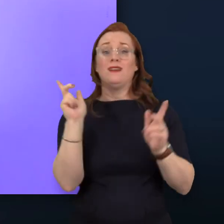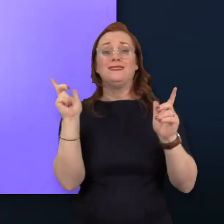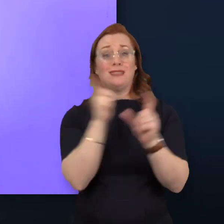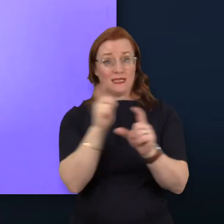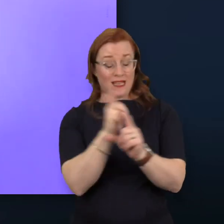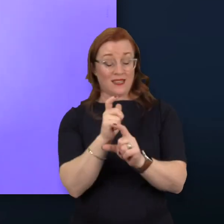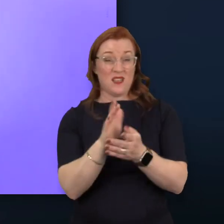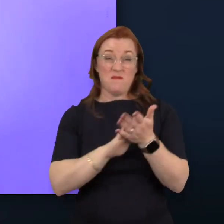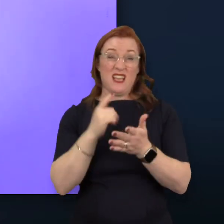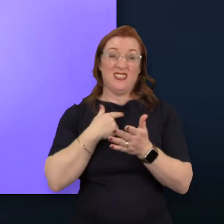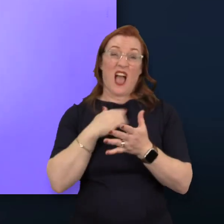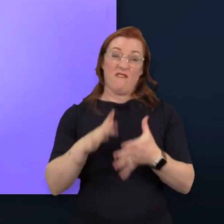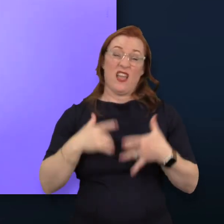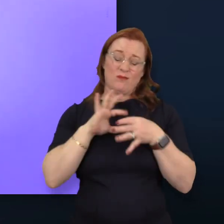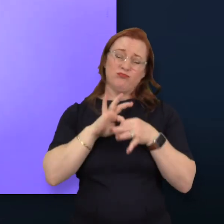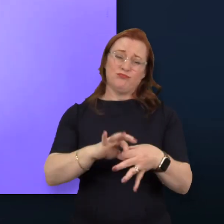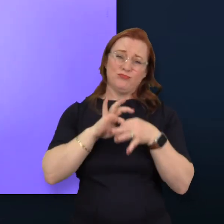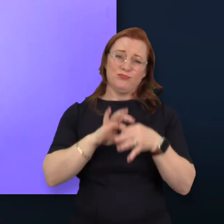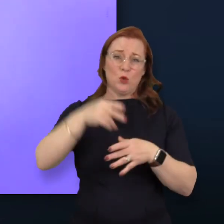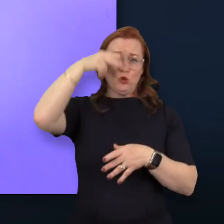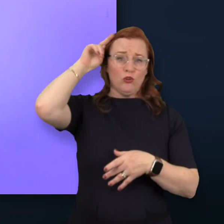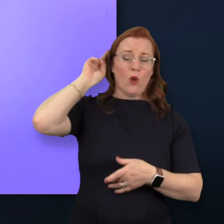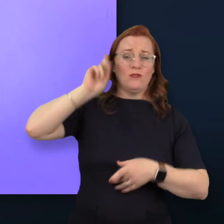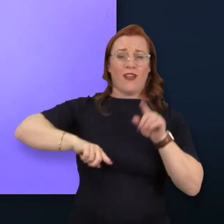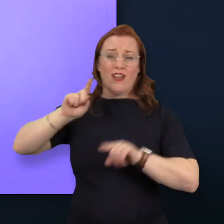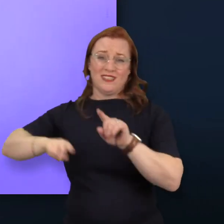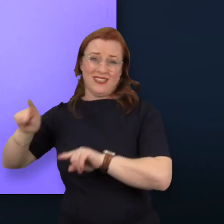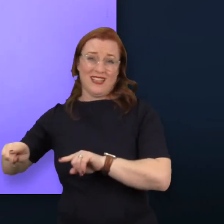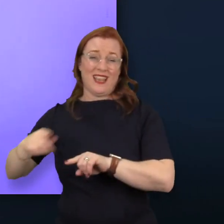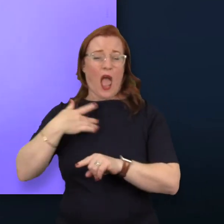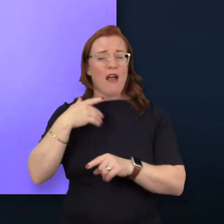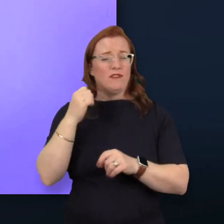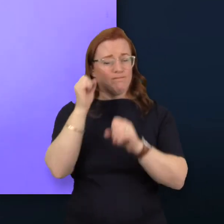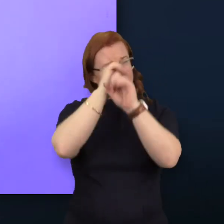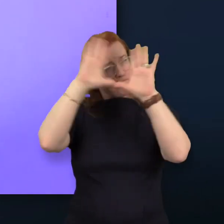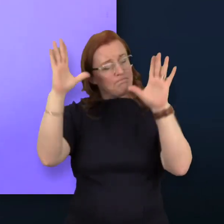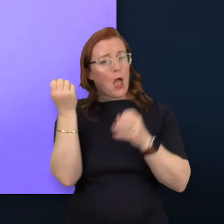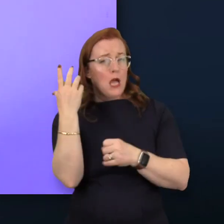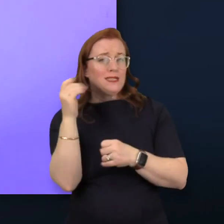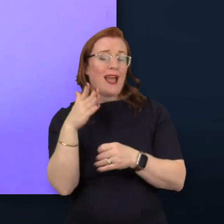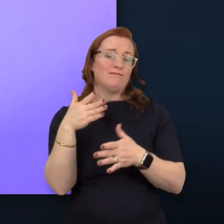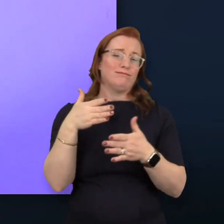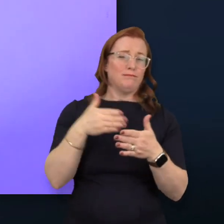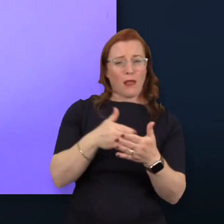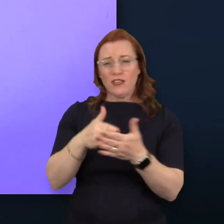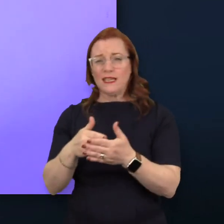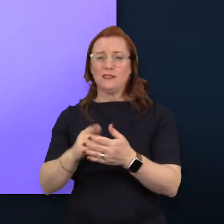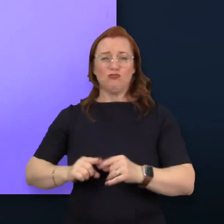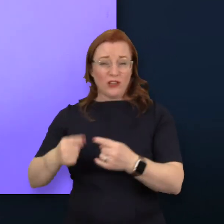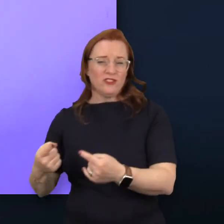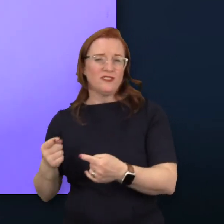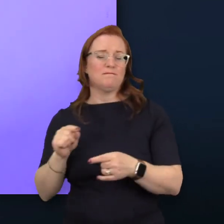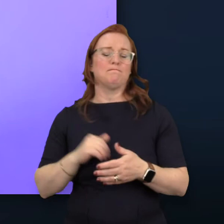way or the other, I've got quite close personal experience of the kind of issues which we are aiming to deal with.